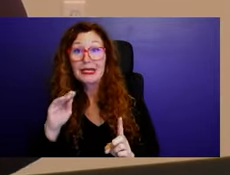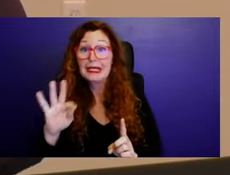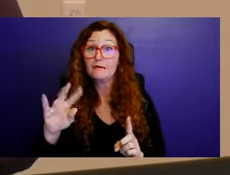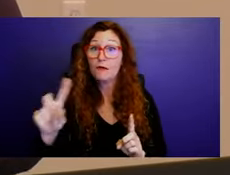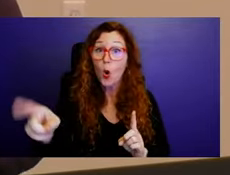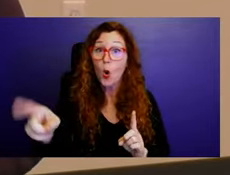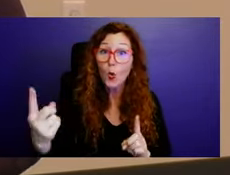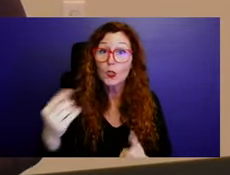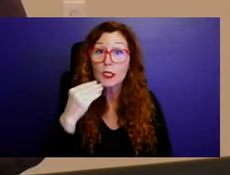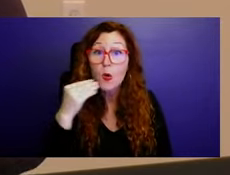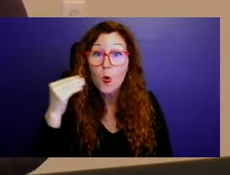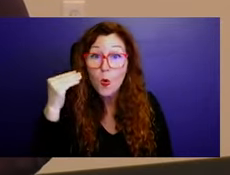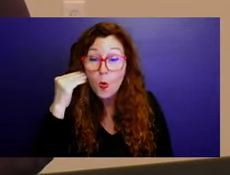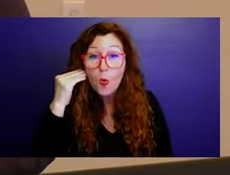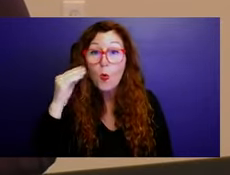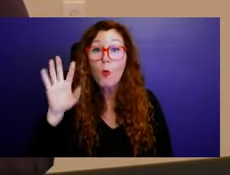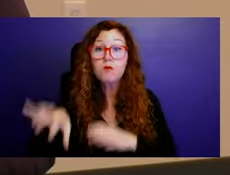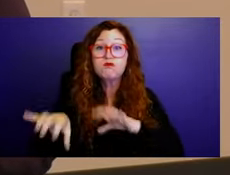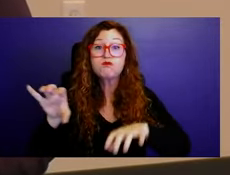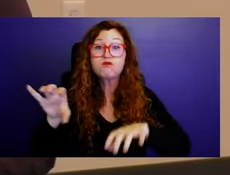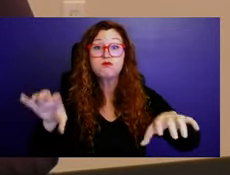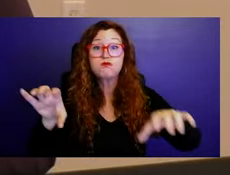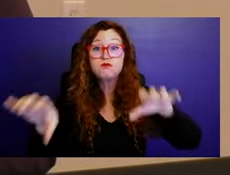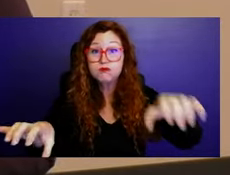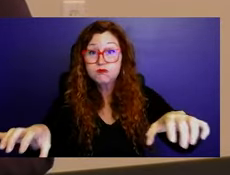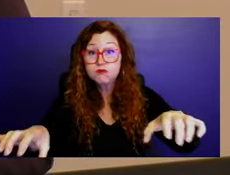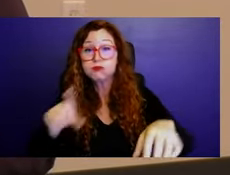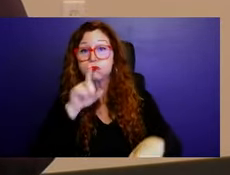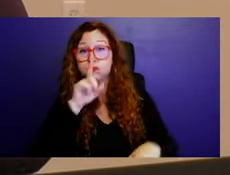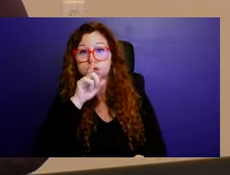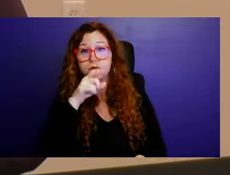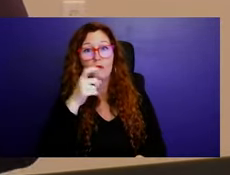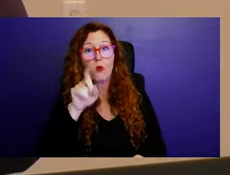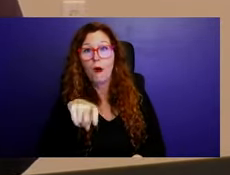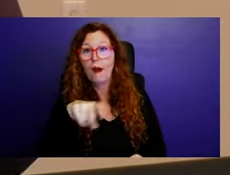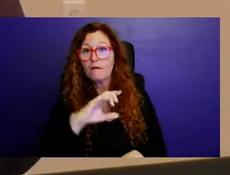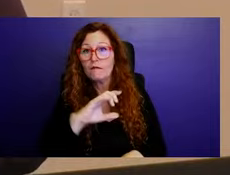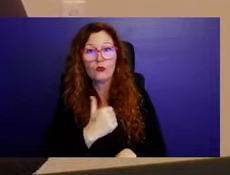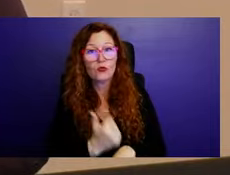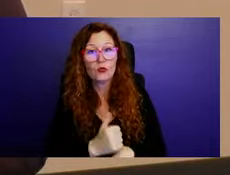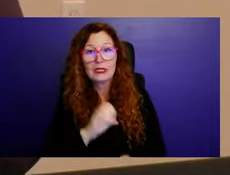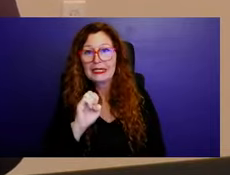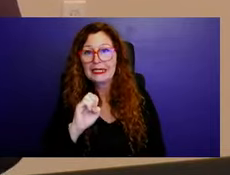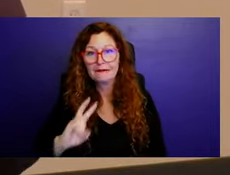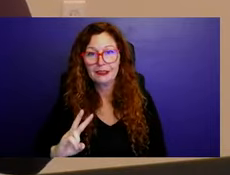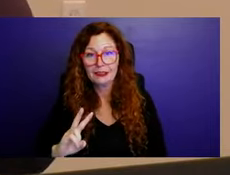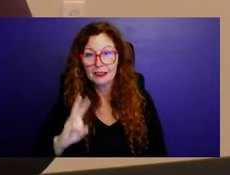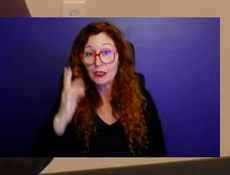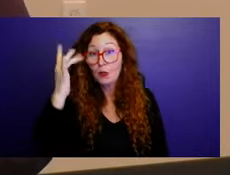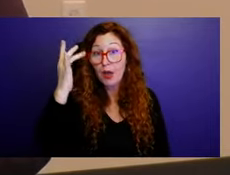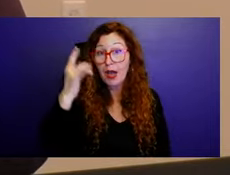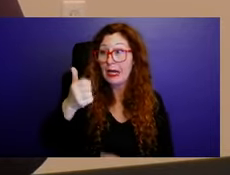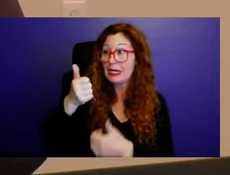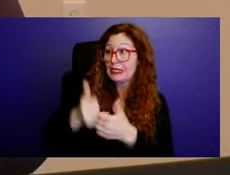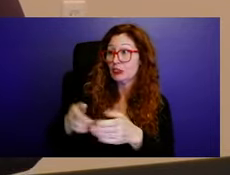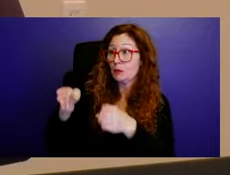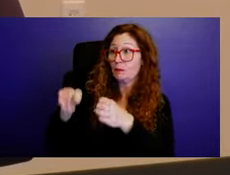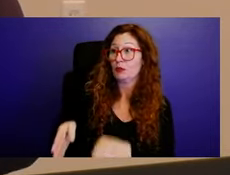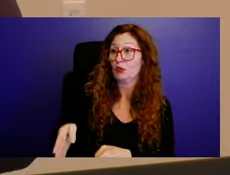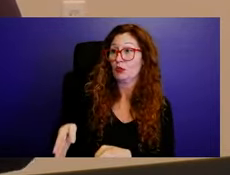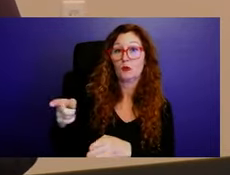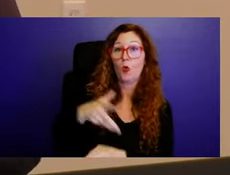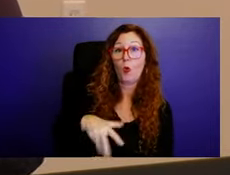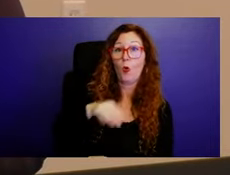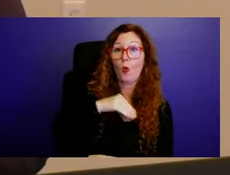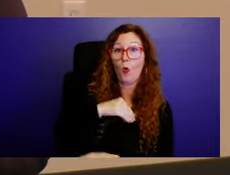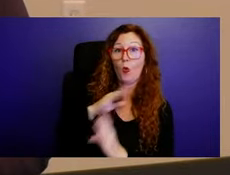plan unit film, you wouldn't be required to put in the EV stations because each owner would have the ability to put in their